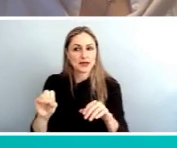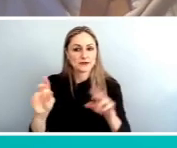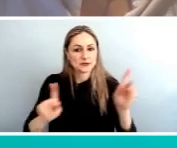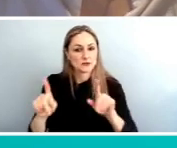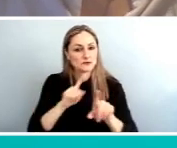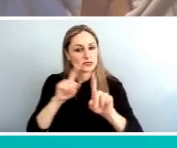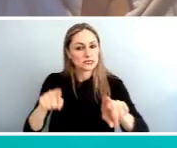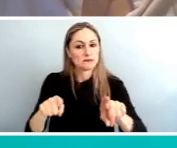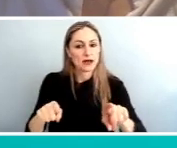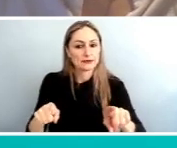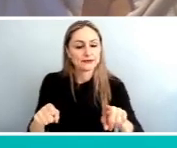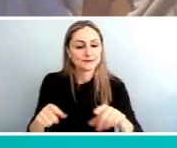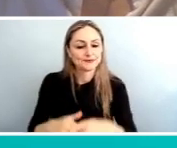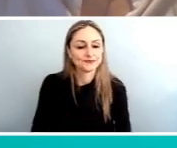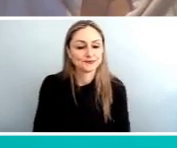the poll.